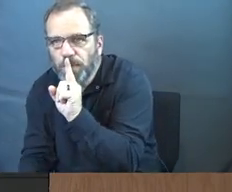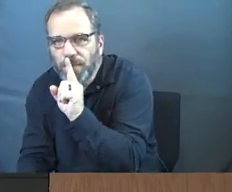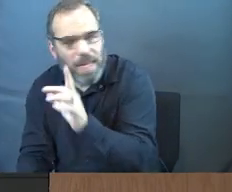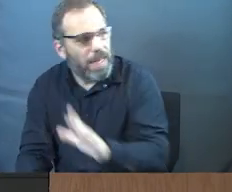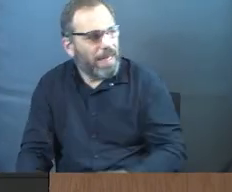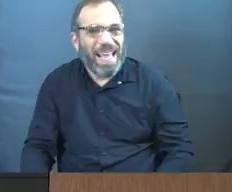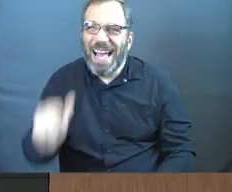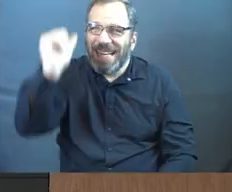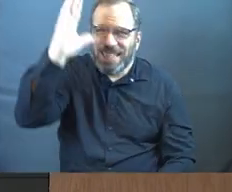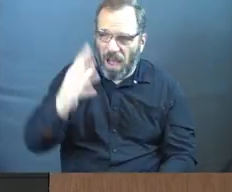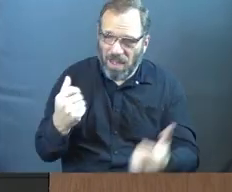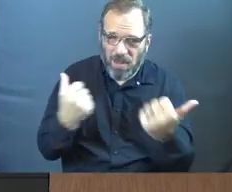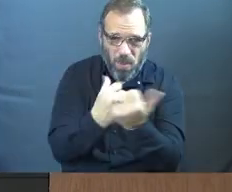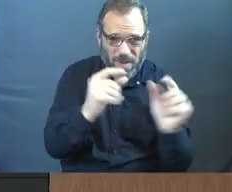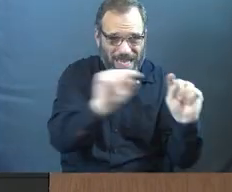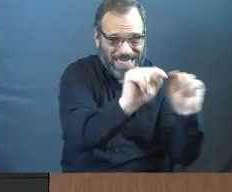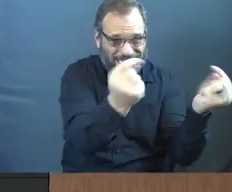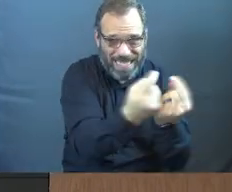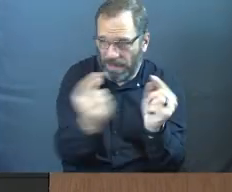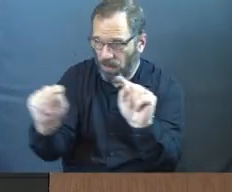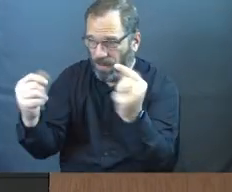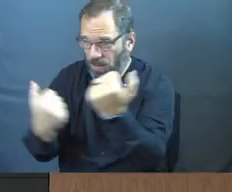I don't think God's for a team.